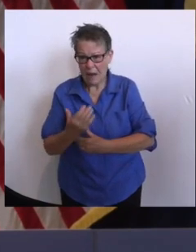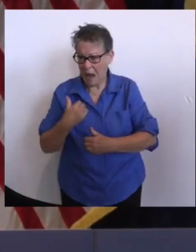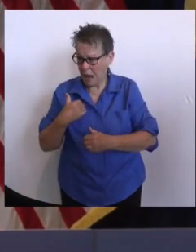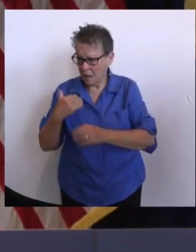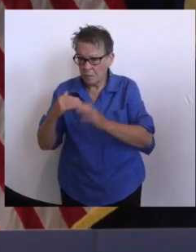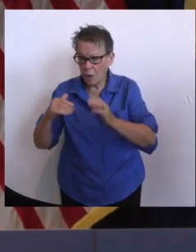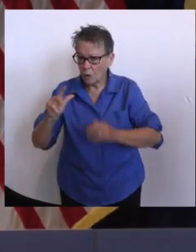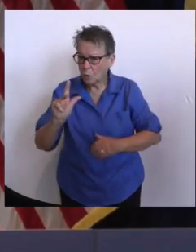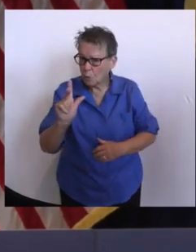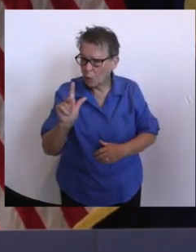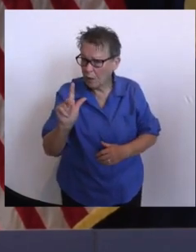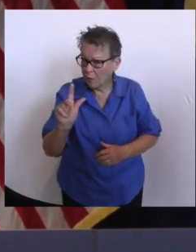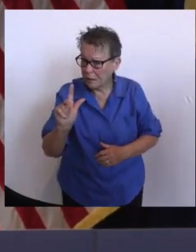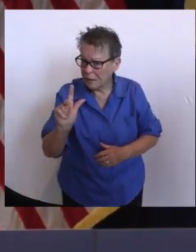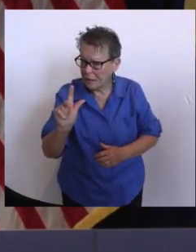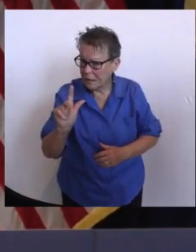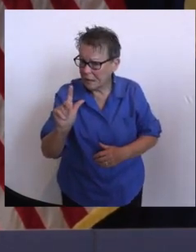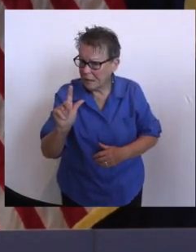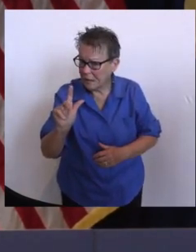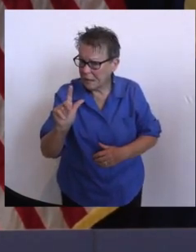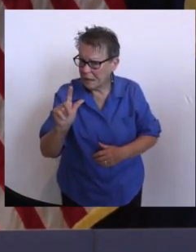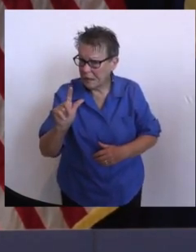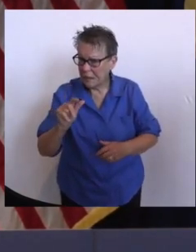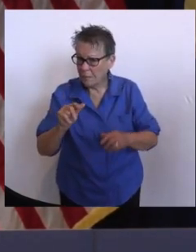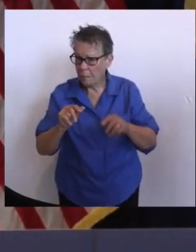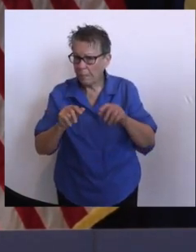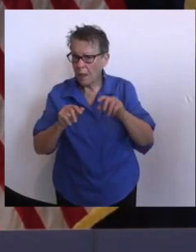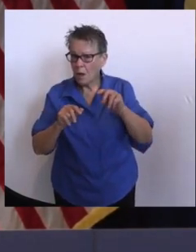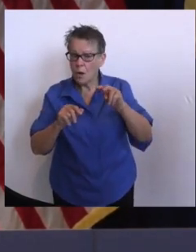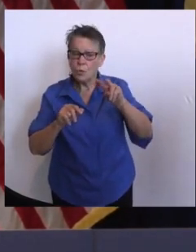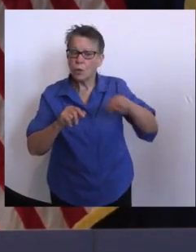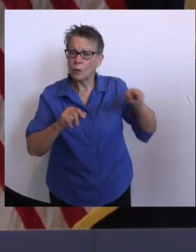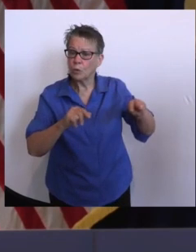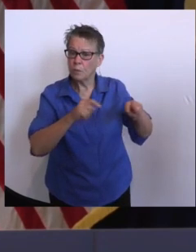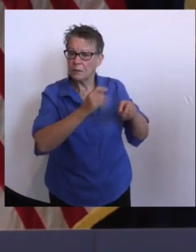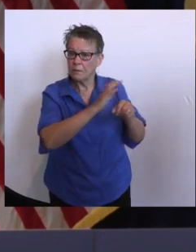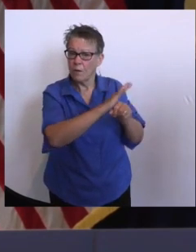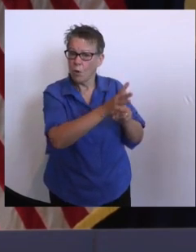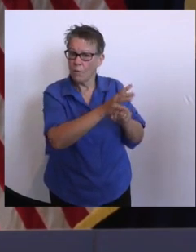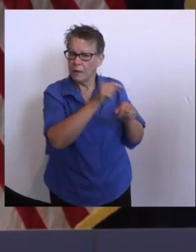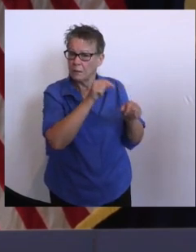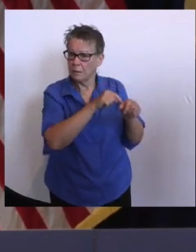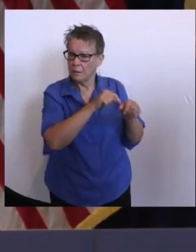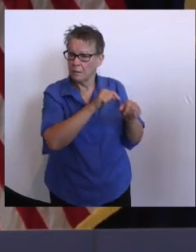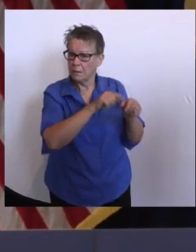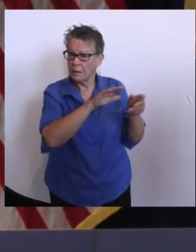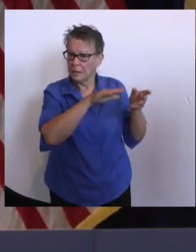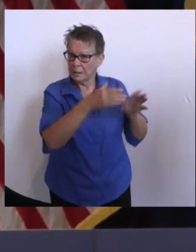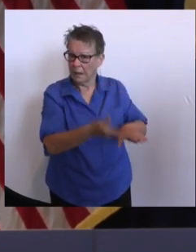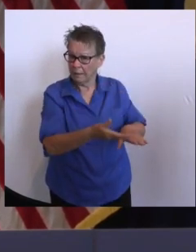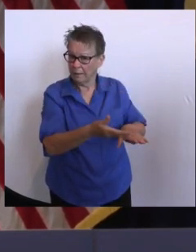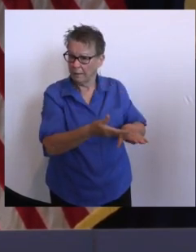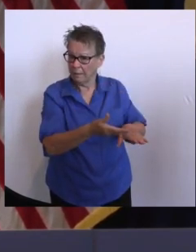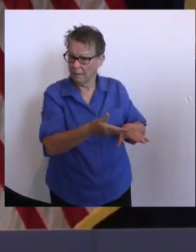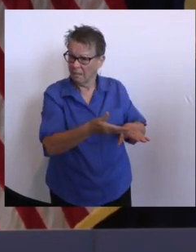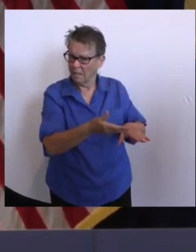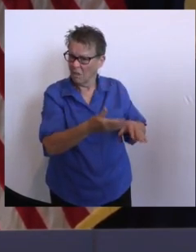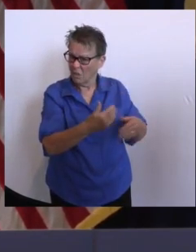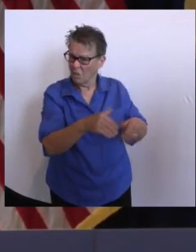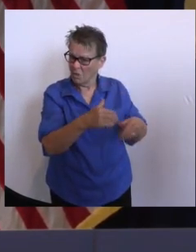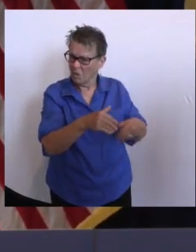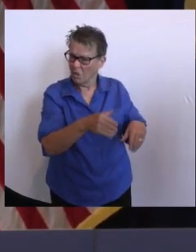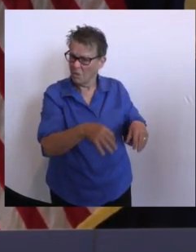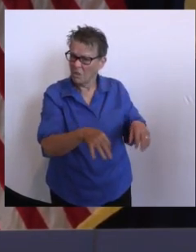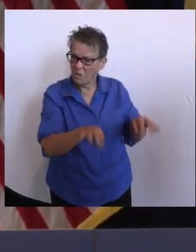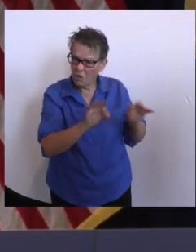and 22 of them were COVID-related deaths. I thought that was important to note the seriousness of this disease that goes on.